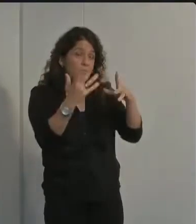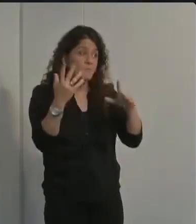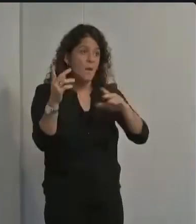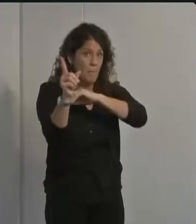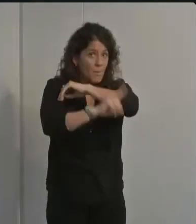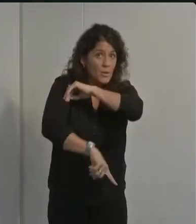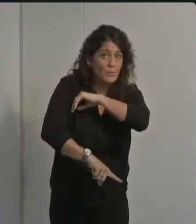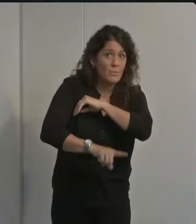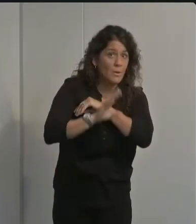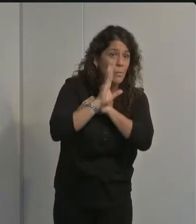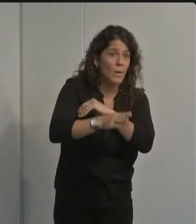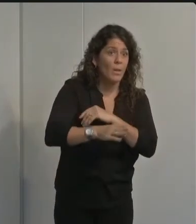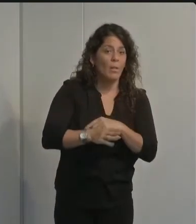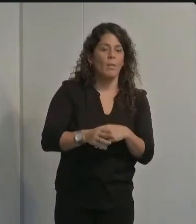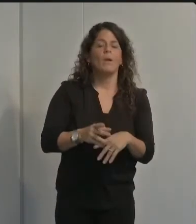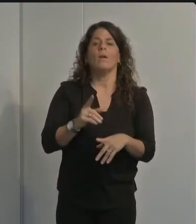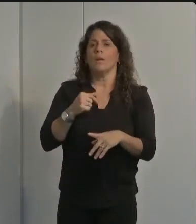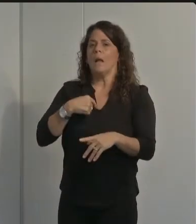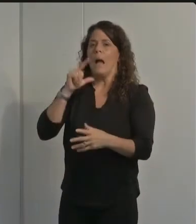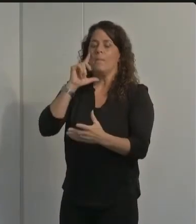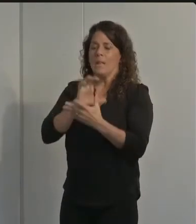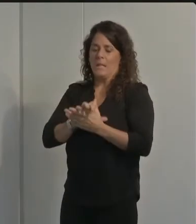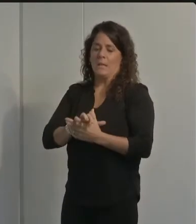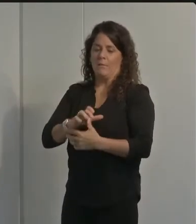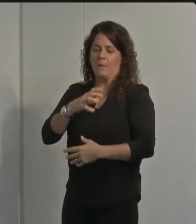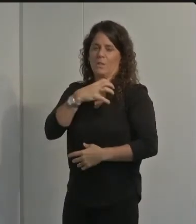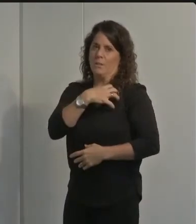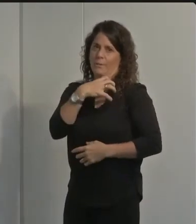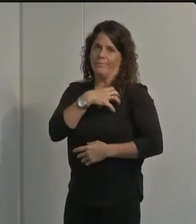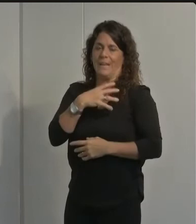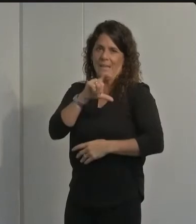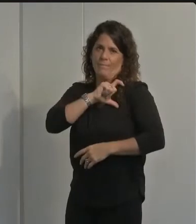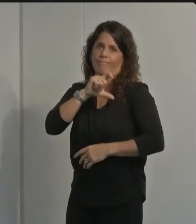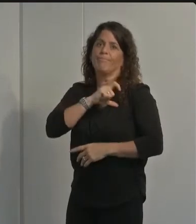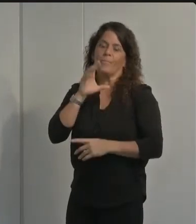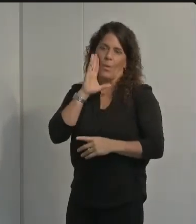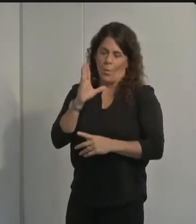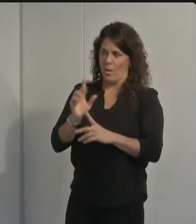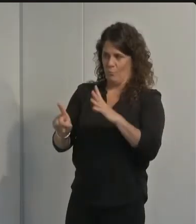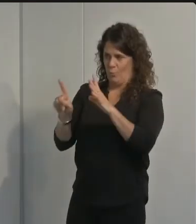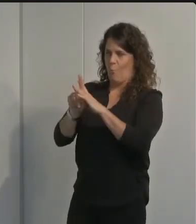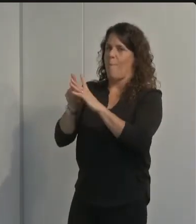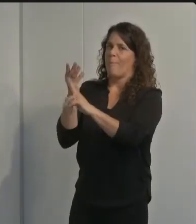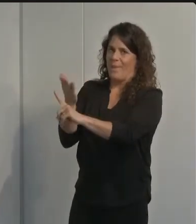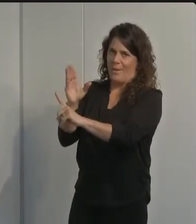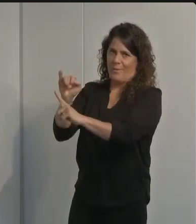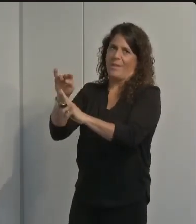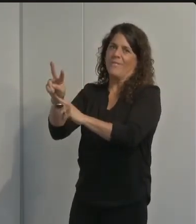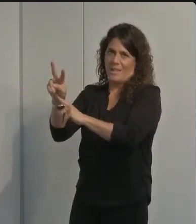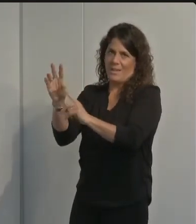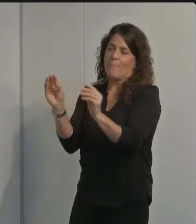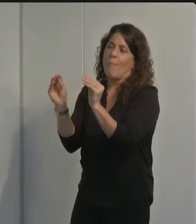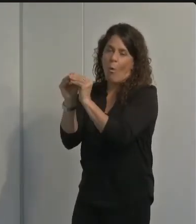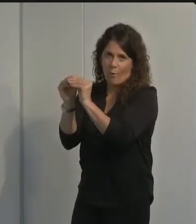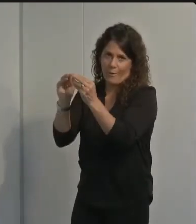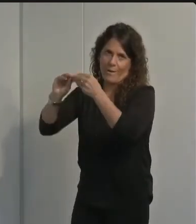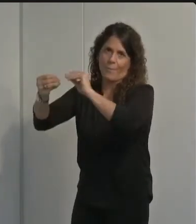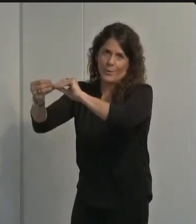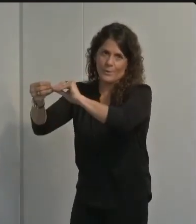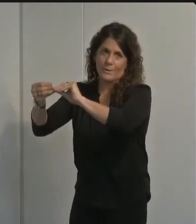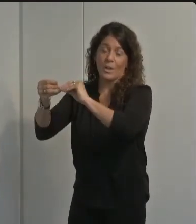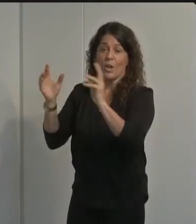there is there's going to be a presence of sheriff's deputies in isla vista as there is every year there has been a lot of contingency planning encouraging people to